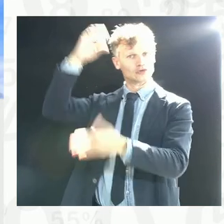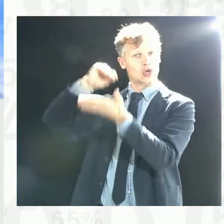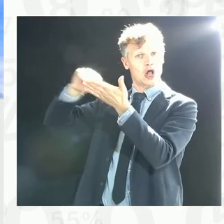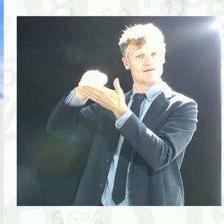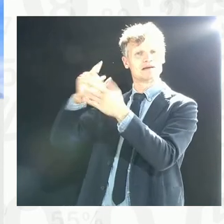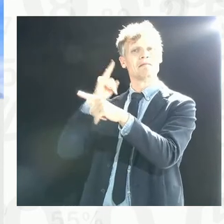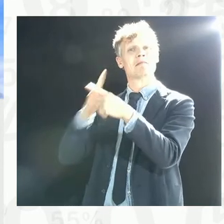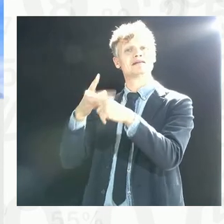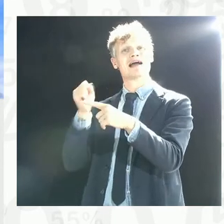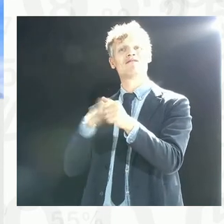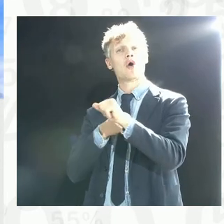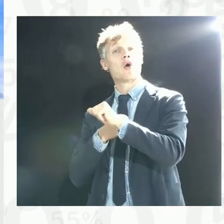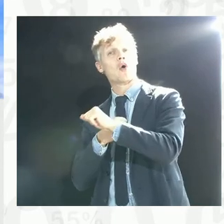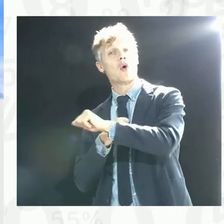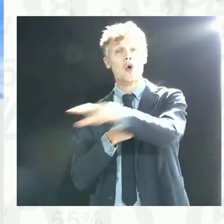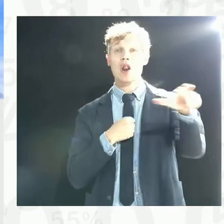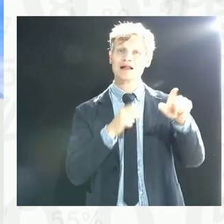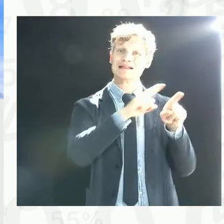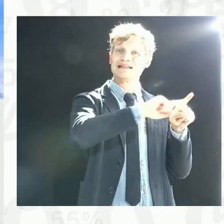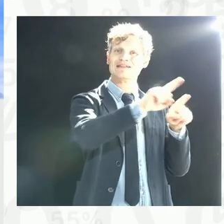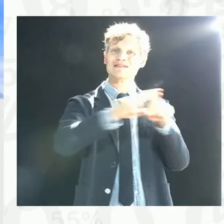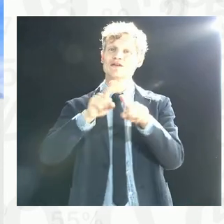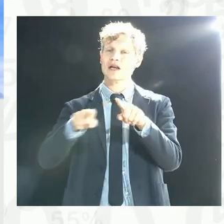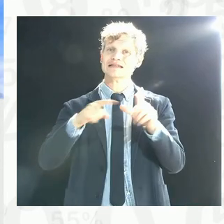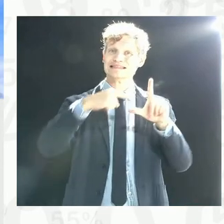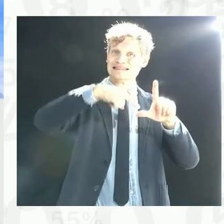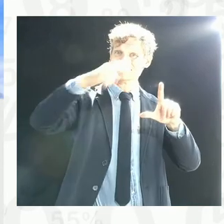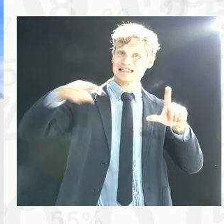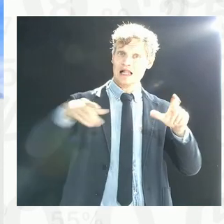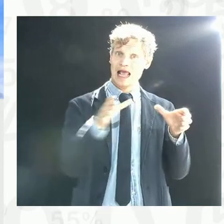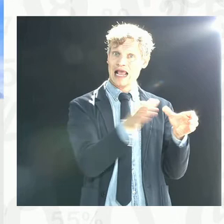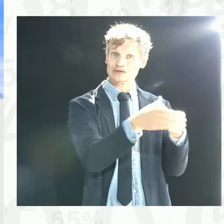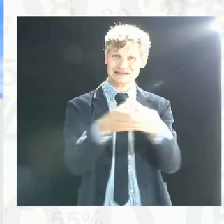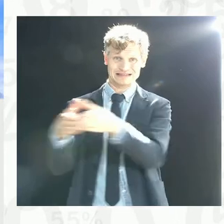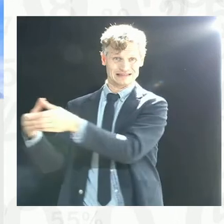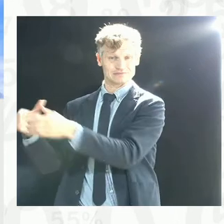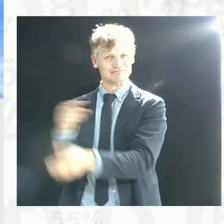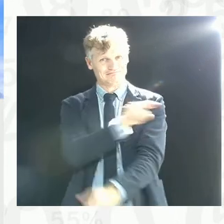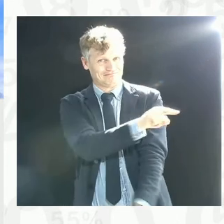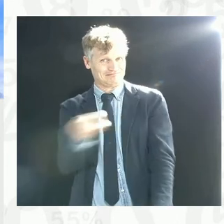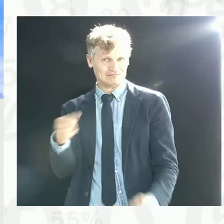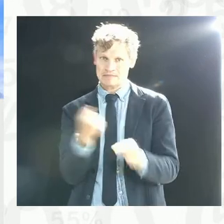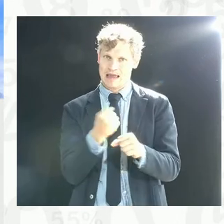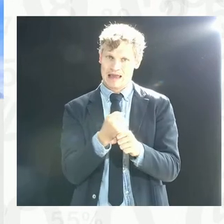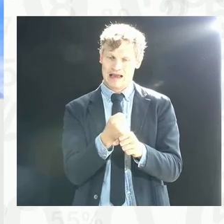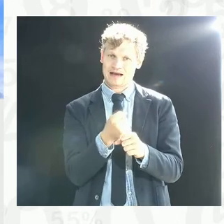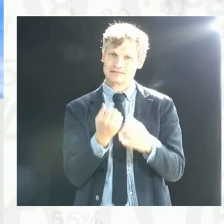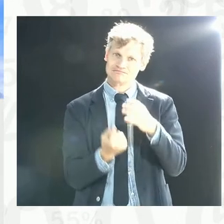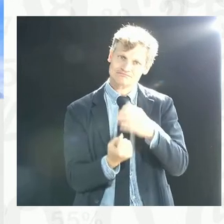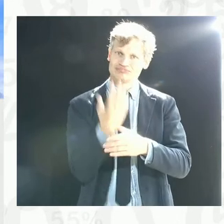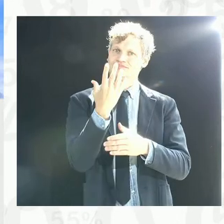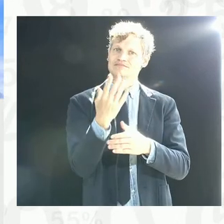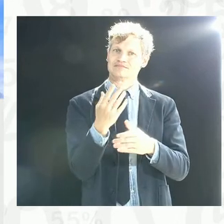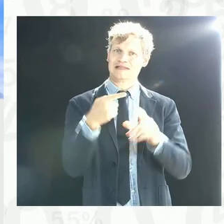all other statistical agencies that produce data. Now, and we've come up with what we call a